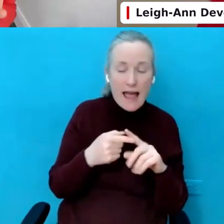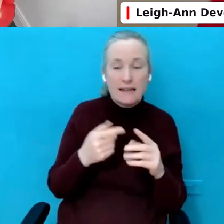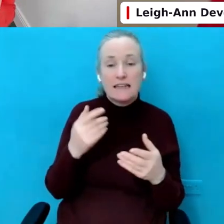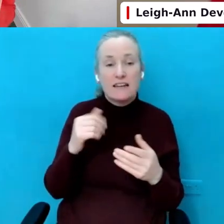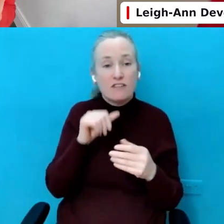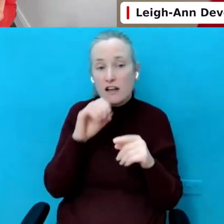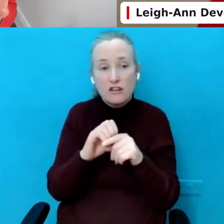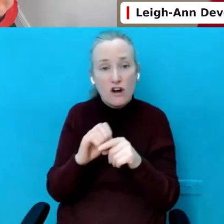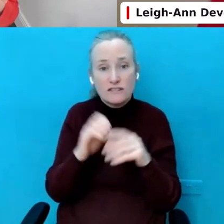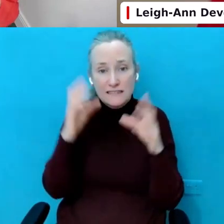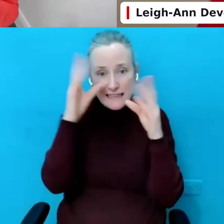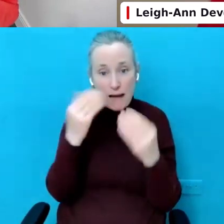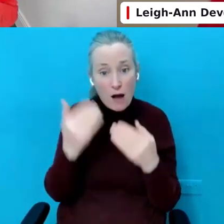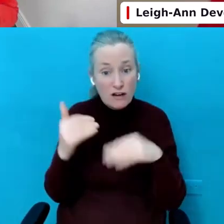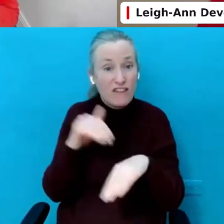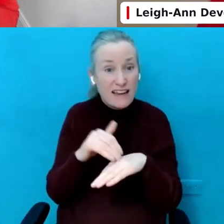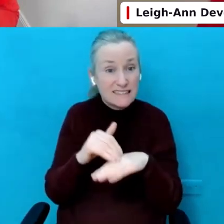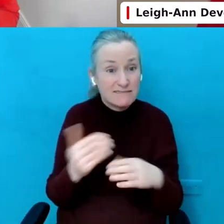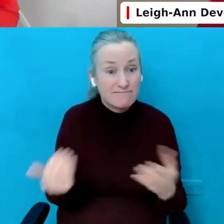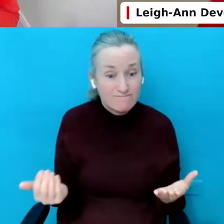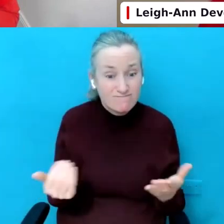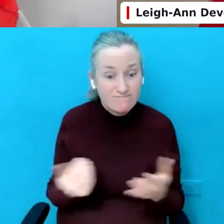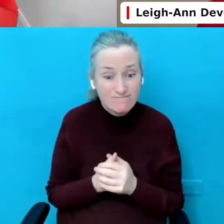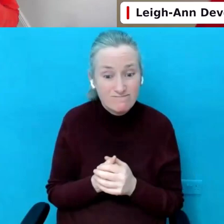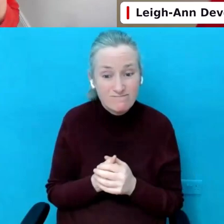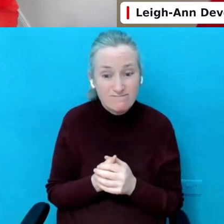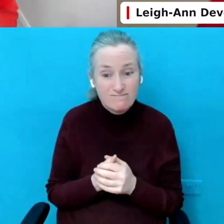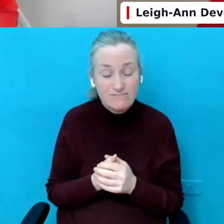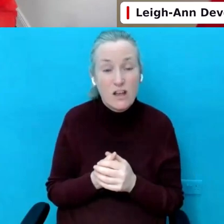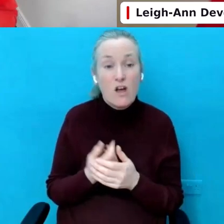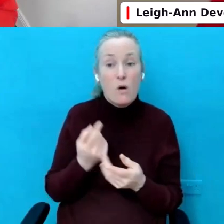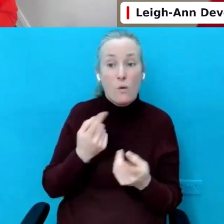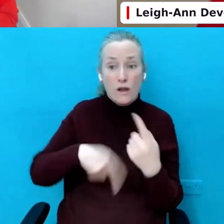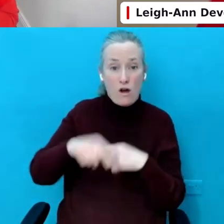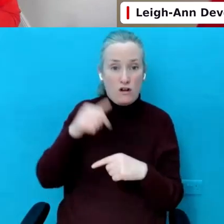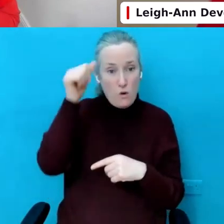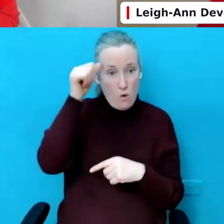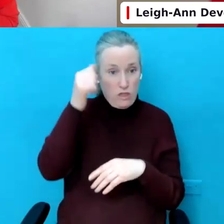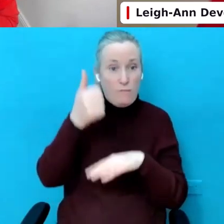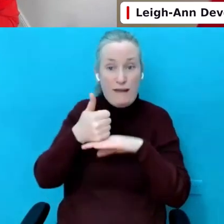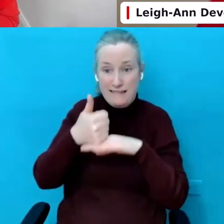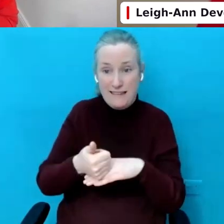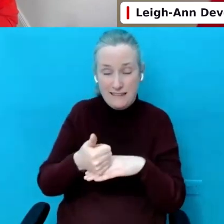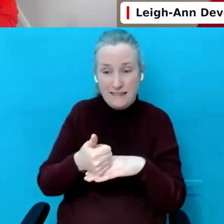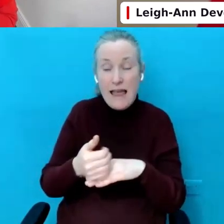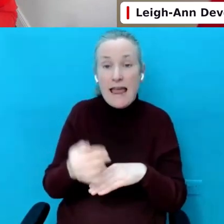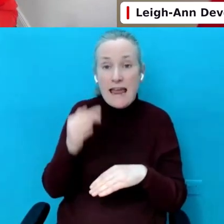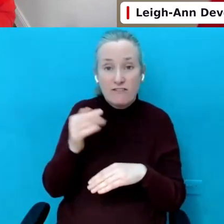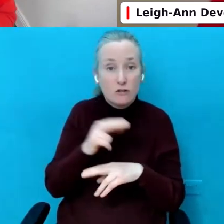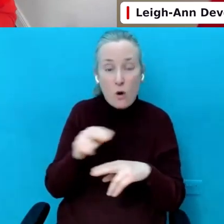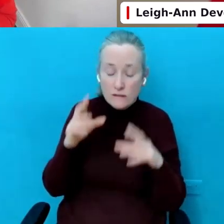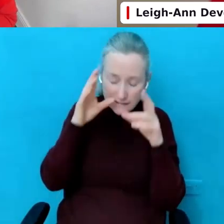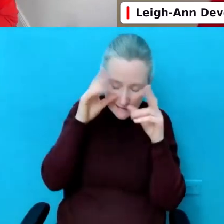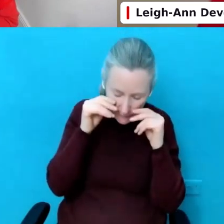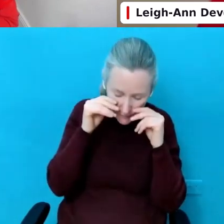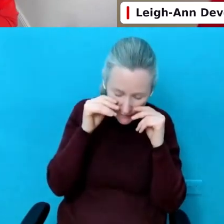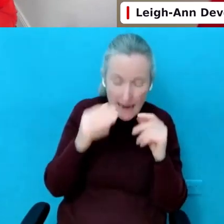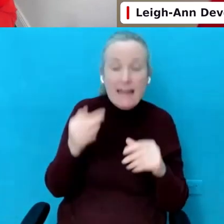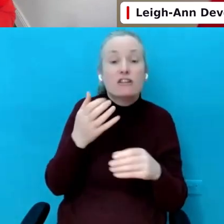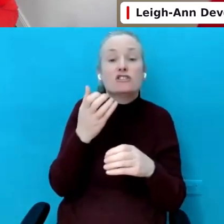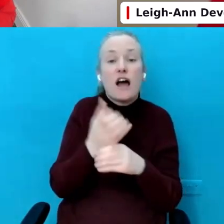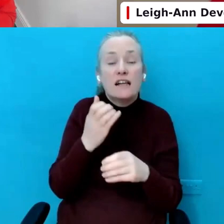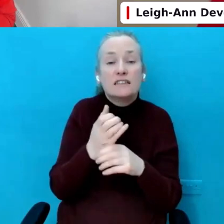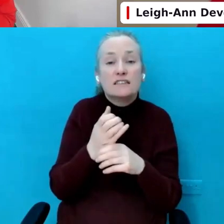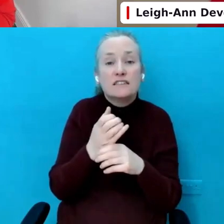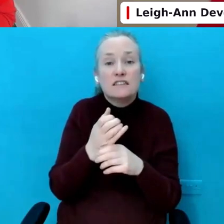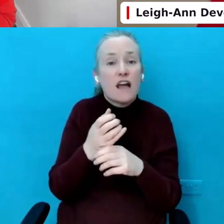And, you know, we all know the basics. You know, if you don't sleep, if your child doesn't sleep